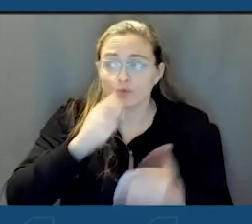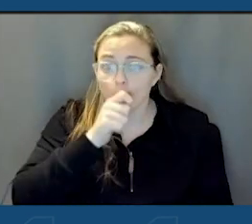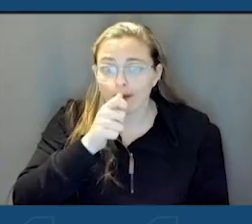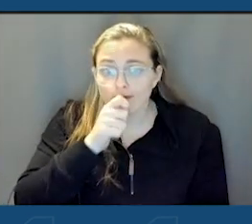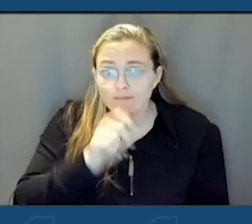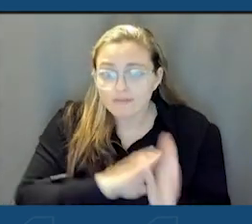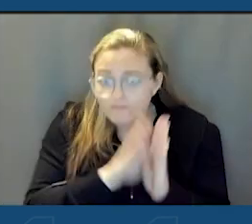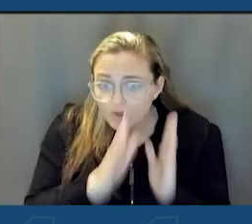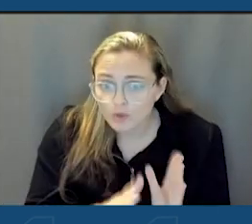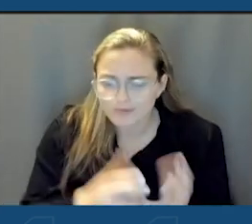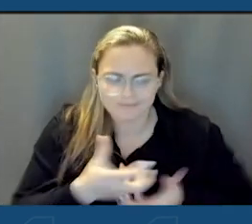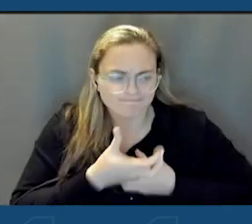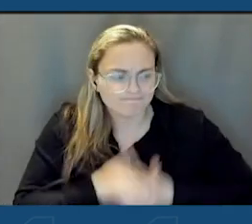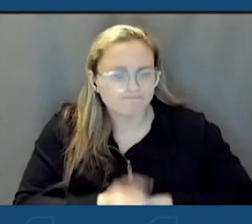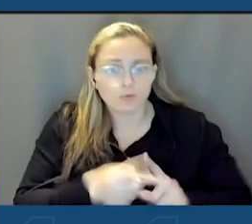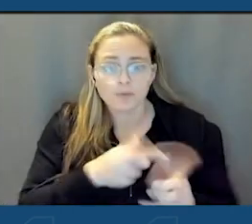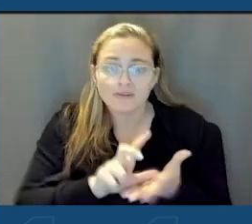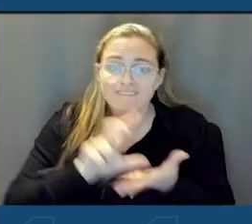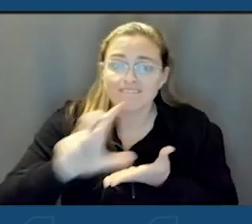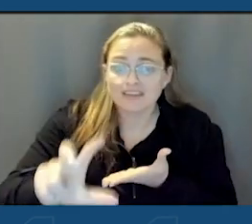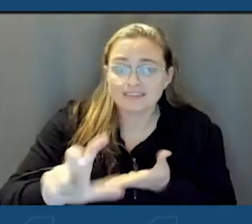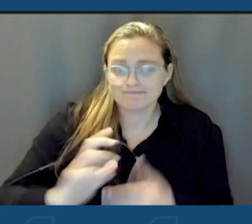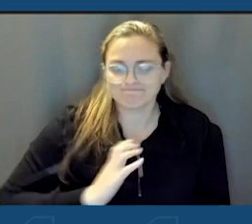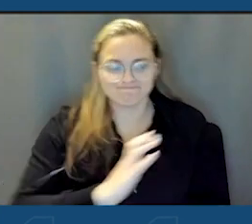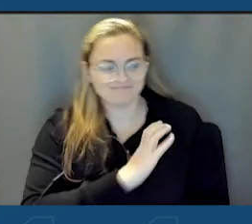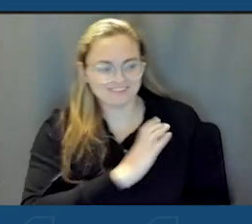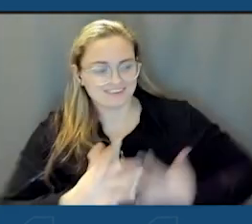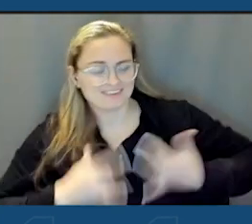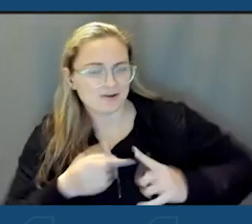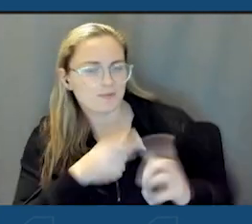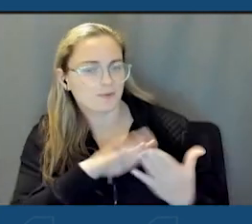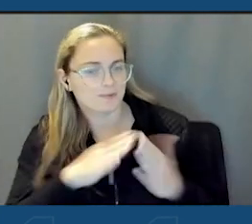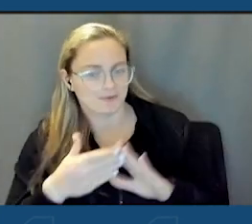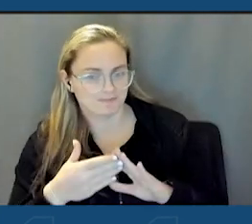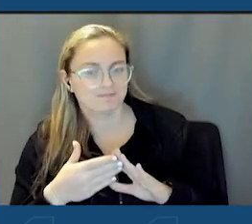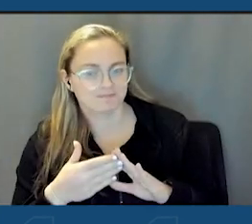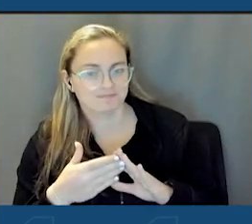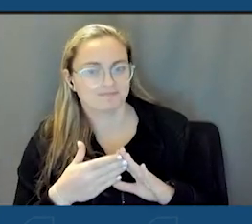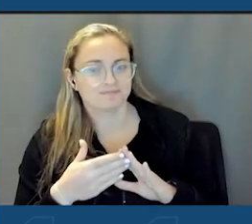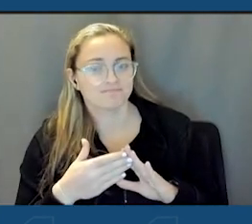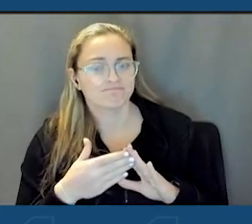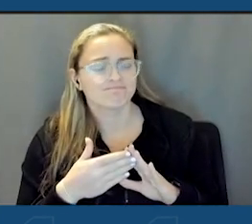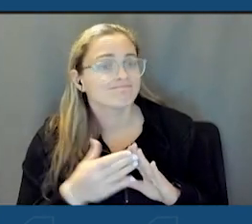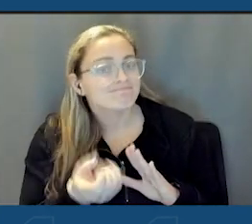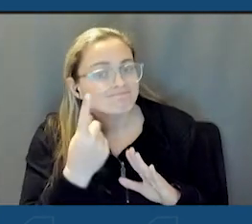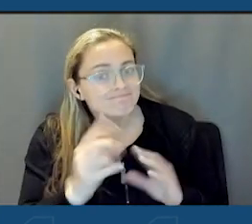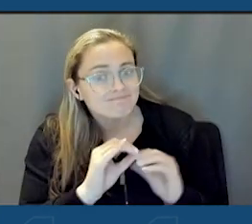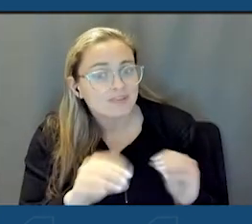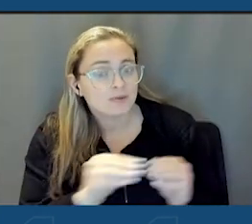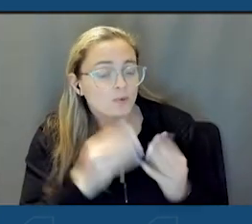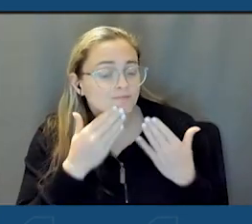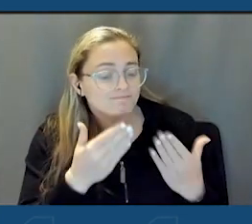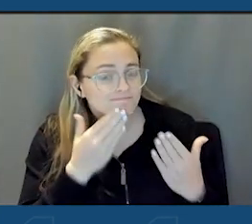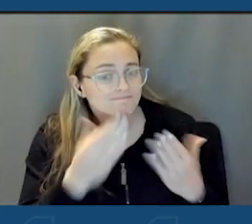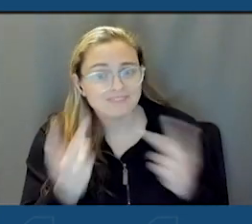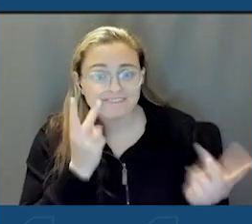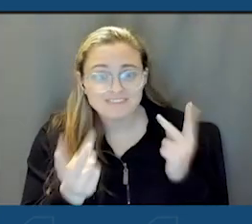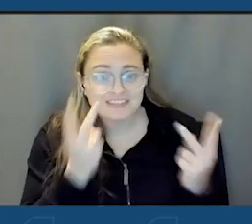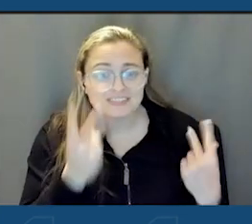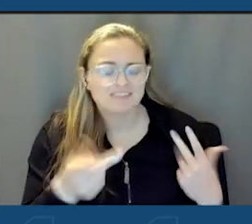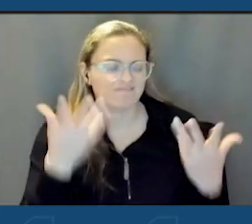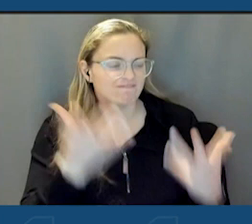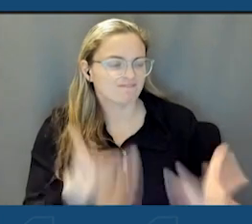about investing and citizens excited about their community. And nothing is more gratifying than visiting a completed